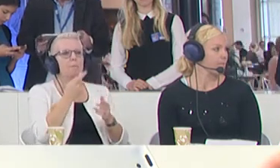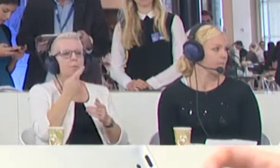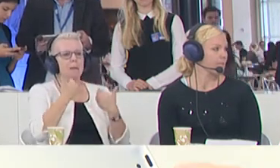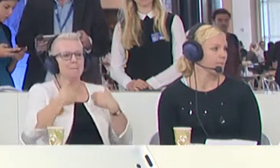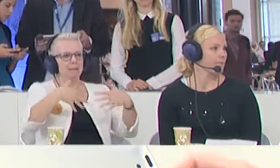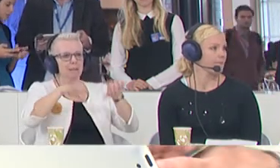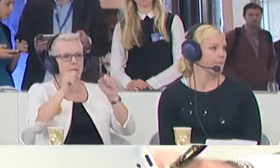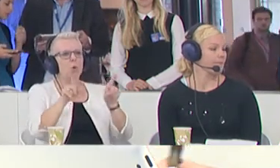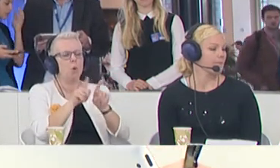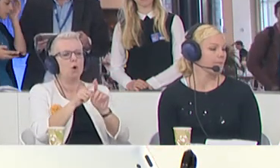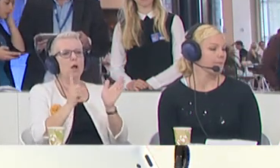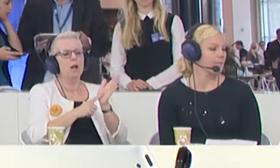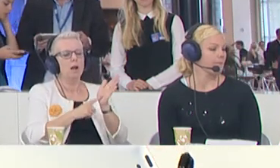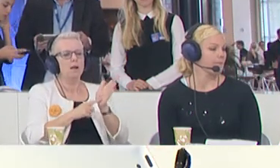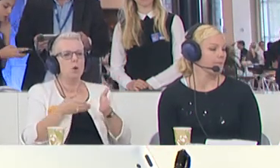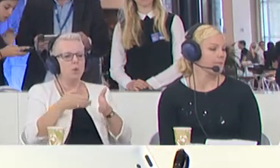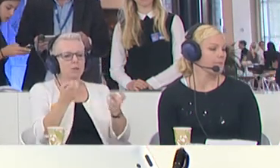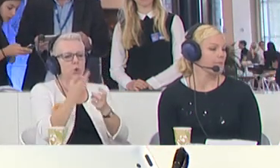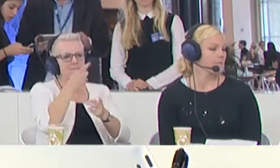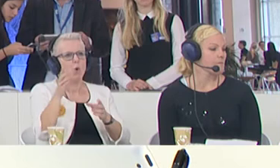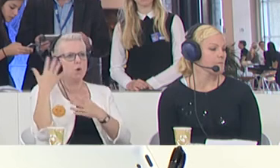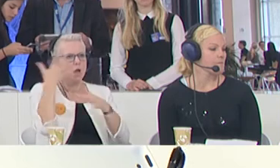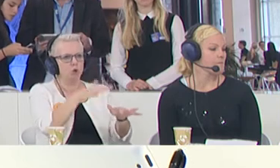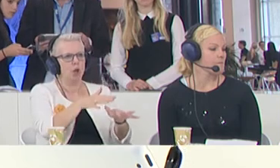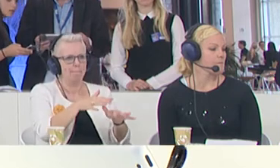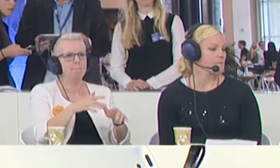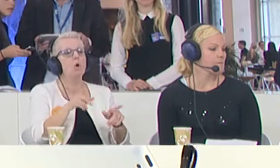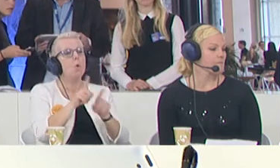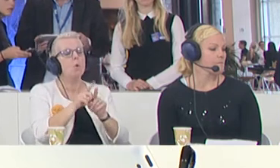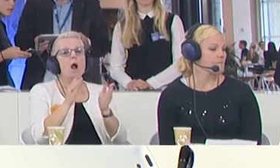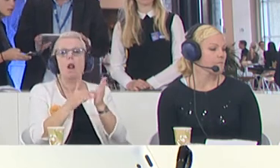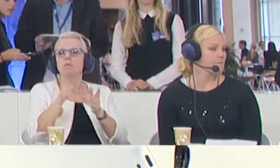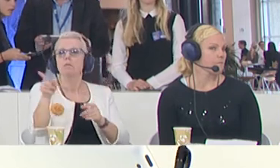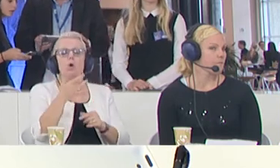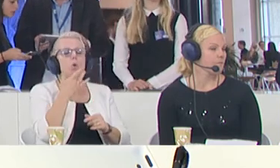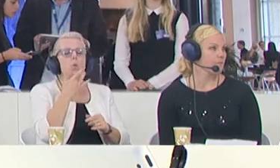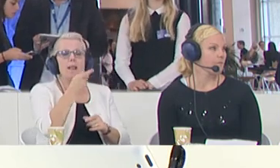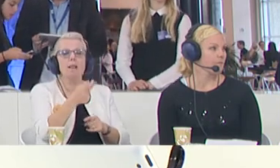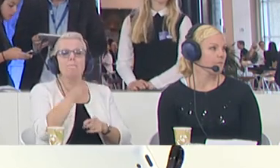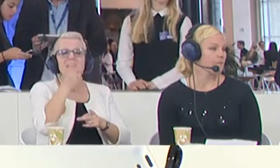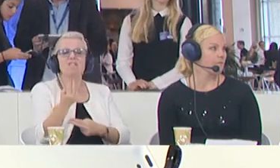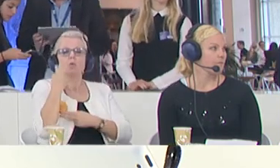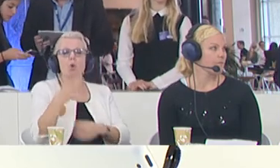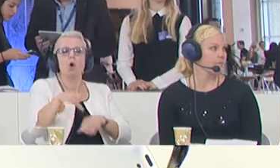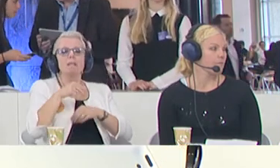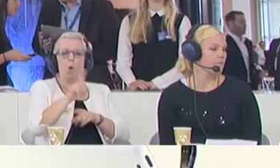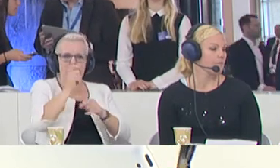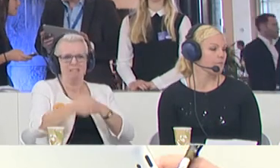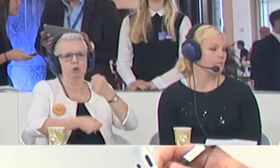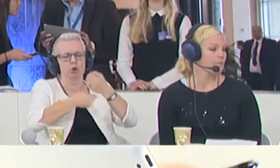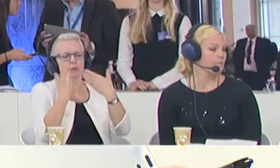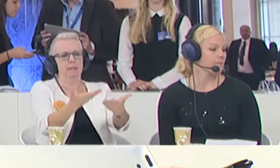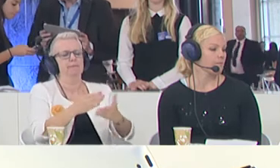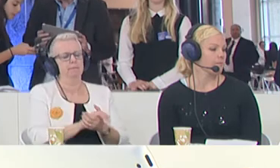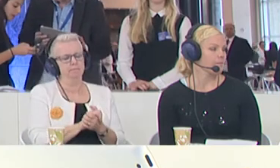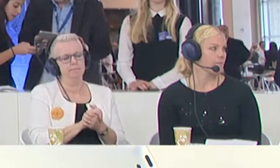and opening up legal ways for asylum, and they have to support the countries that are willing to take a greater responsibility for the reception of asylum seekers.